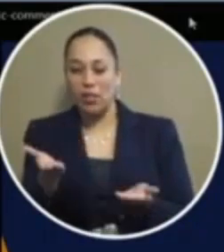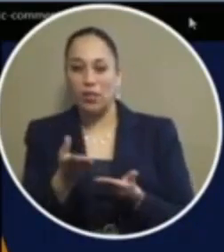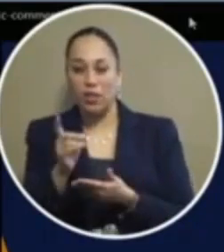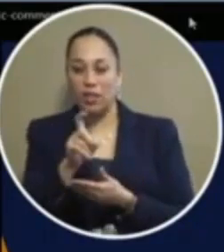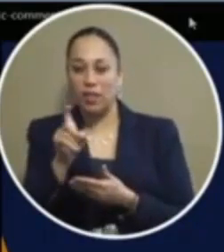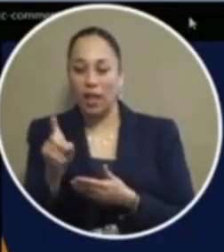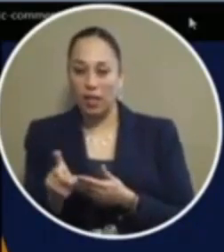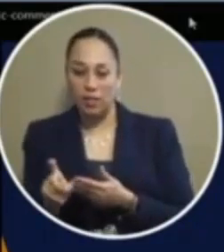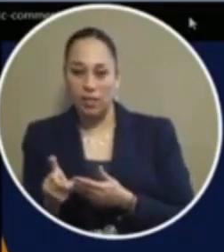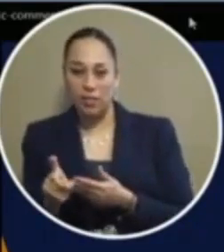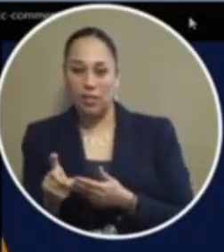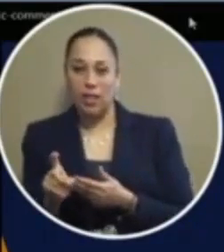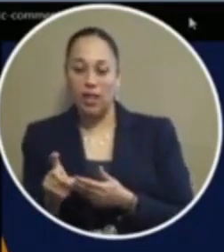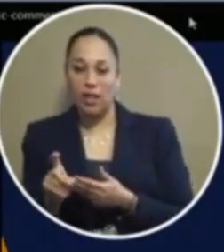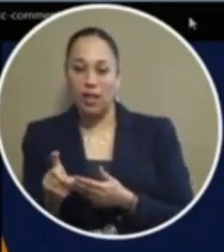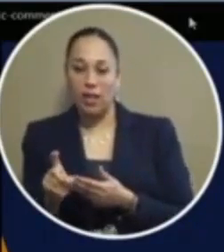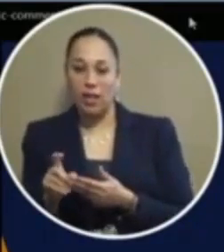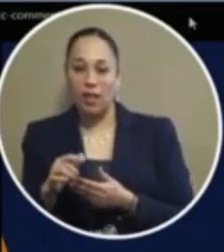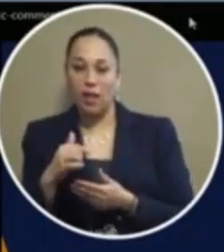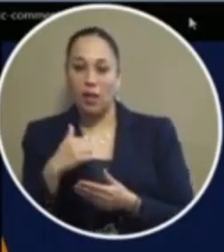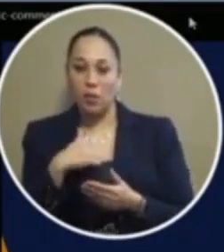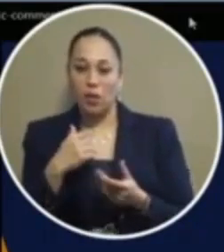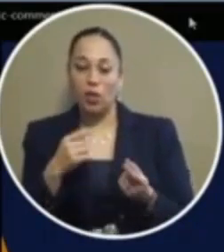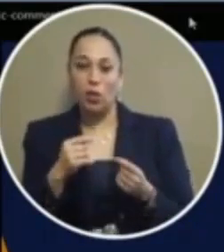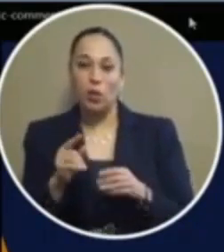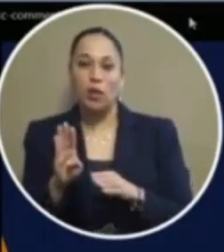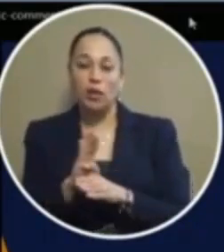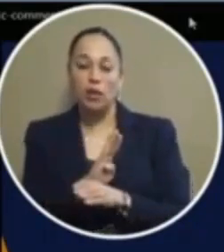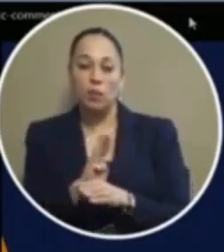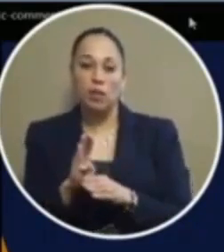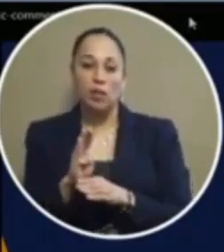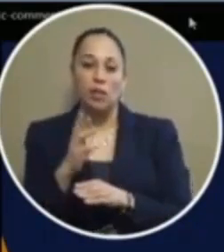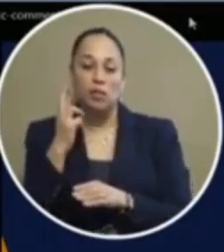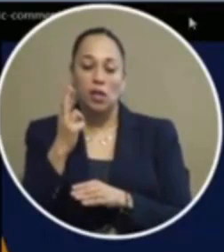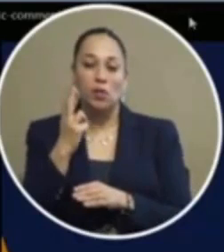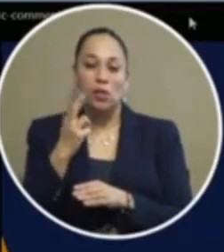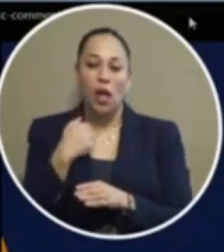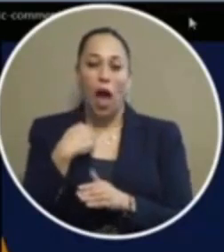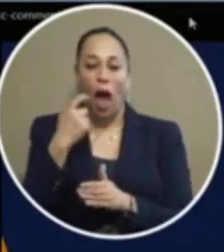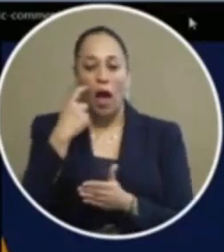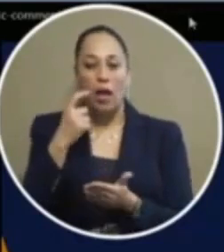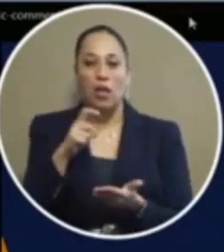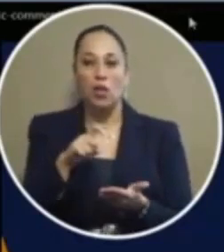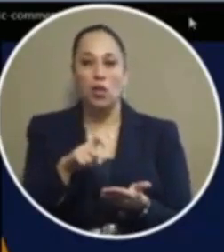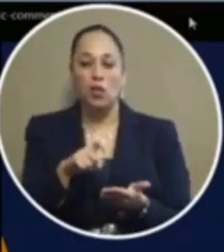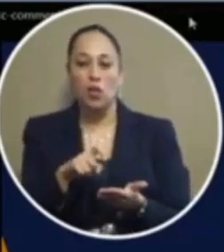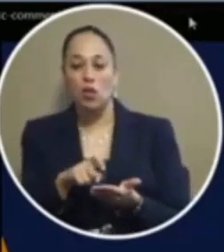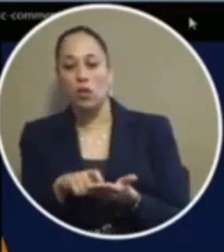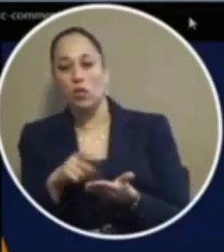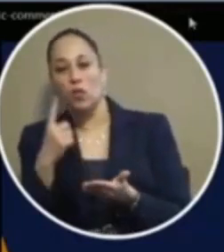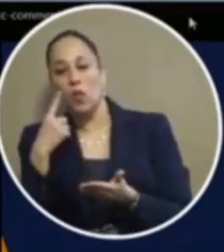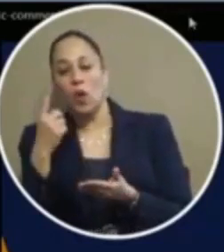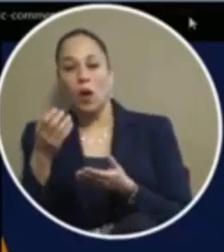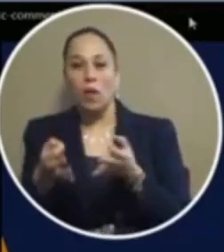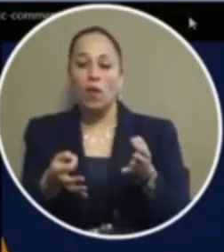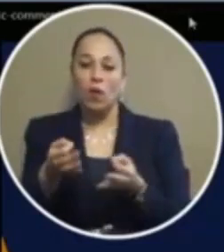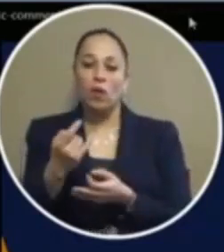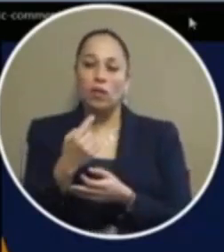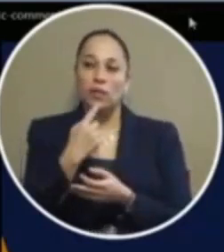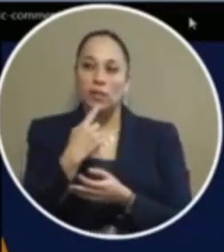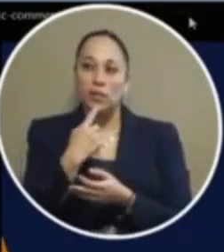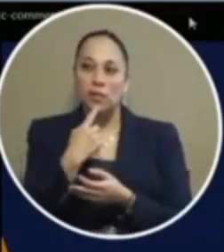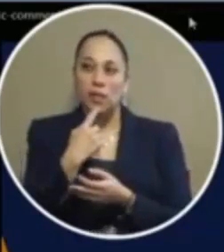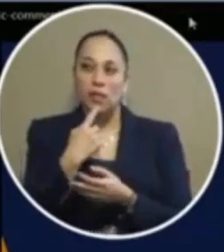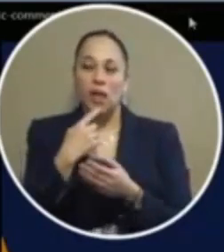cvd i eventually got into the business business because i did notice the opioid crisis because of course as we know western technical